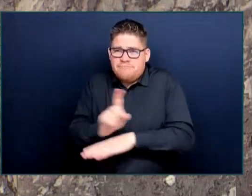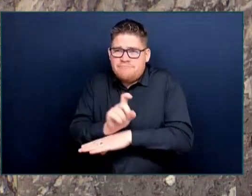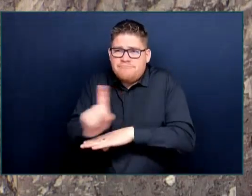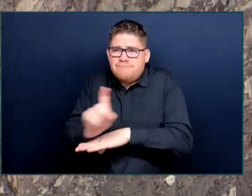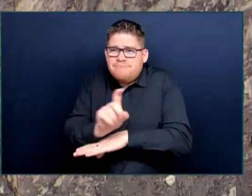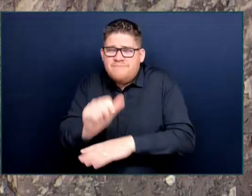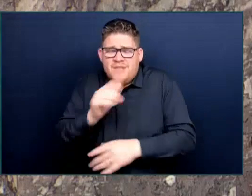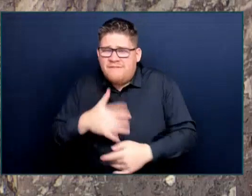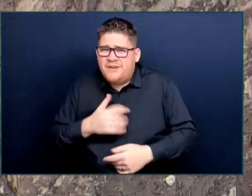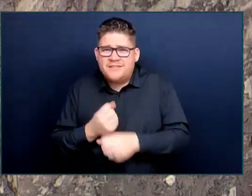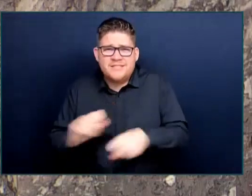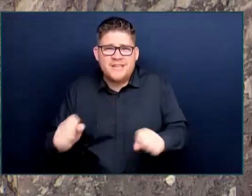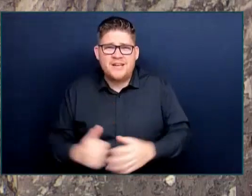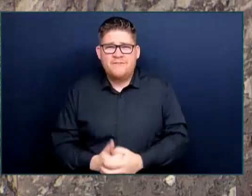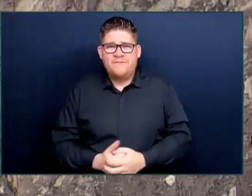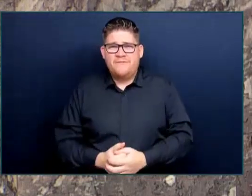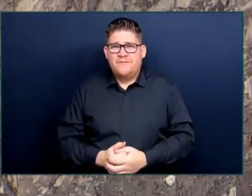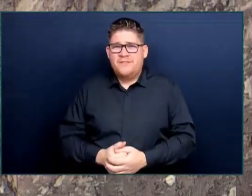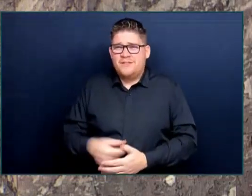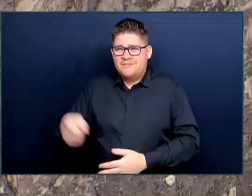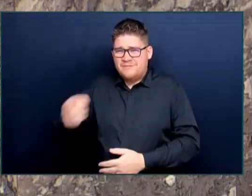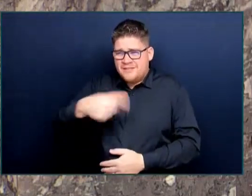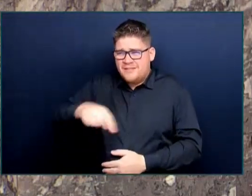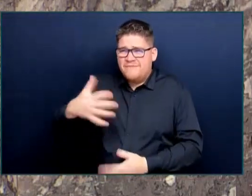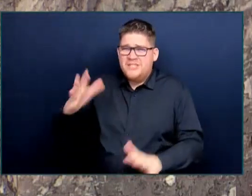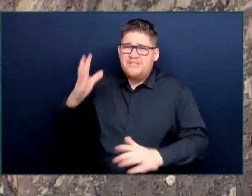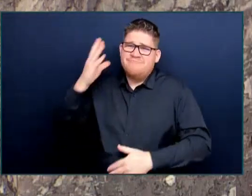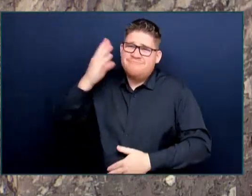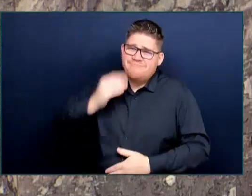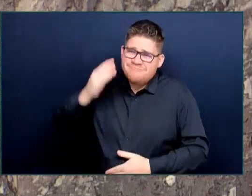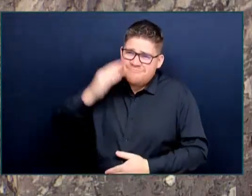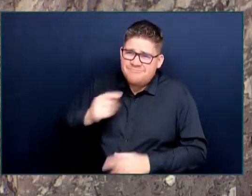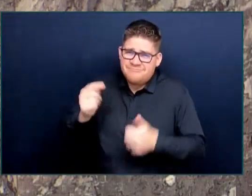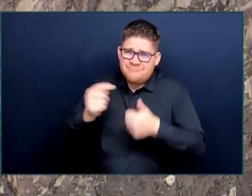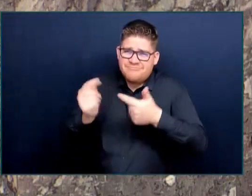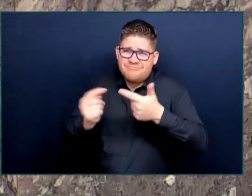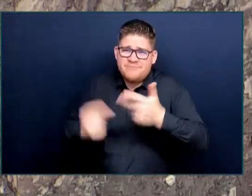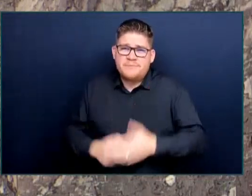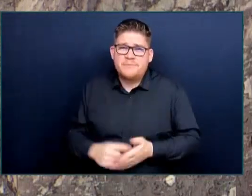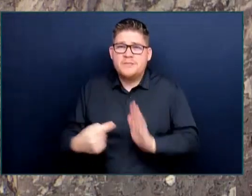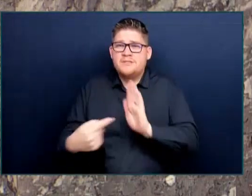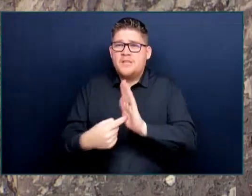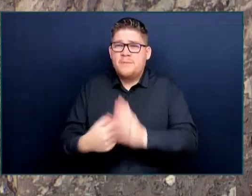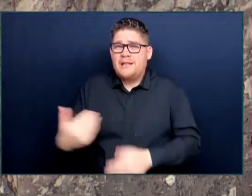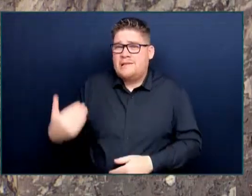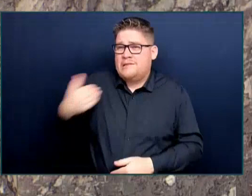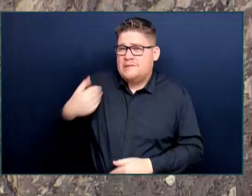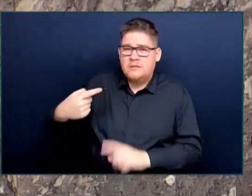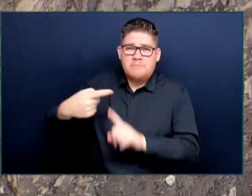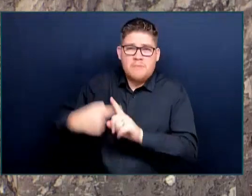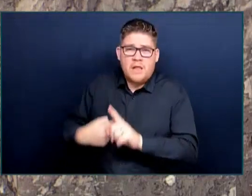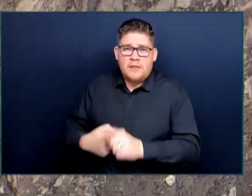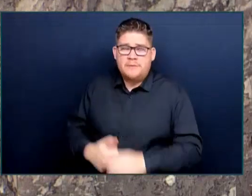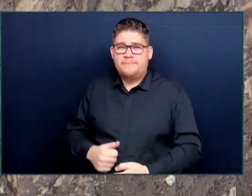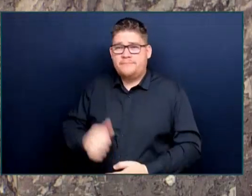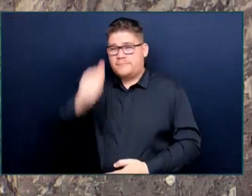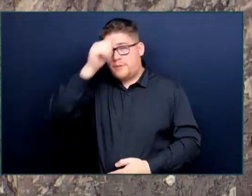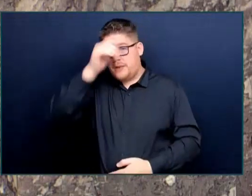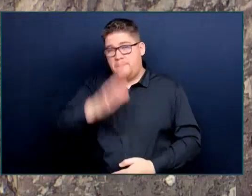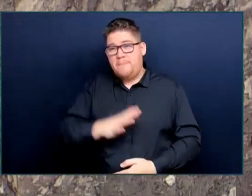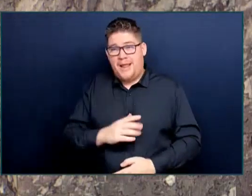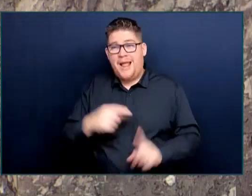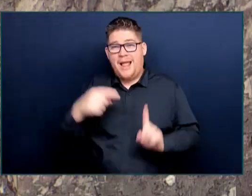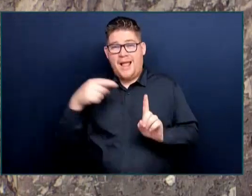community just in the last month. A man attacked, left lying on the ground unconscious